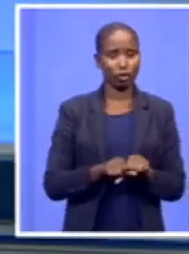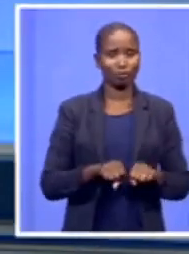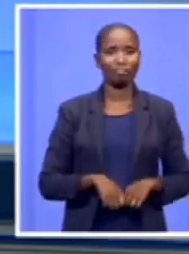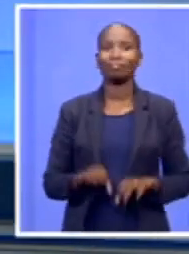Northwestern's...